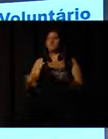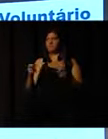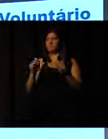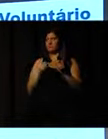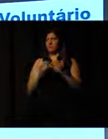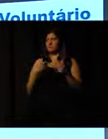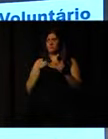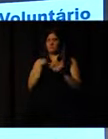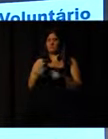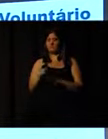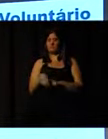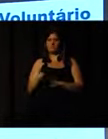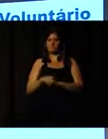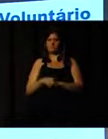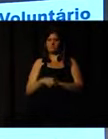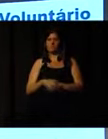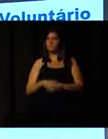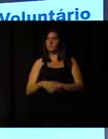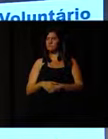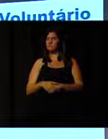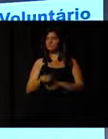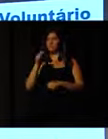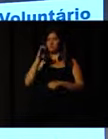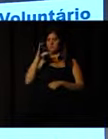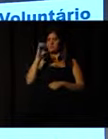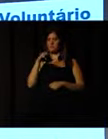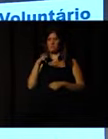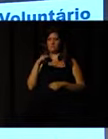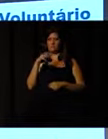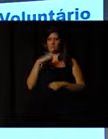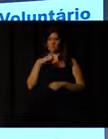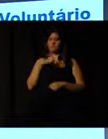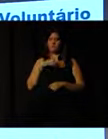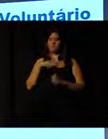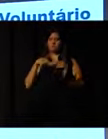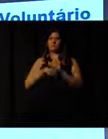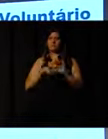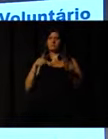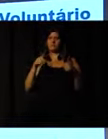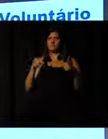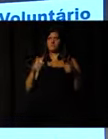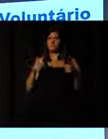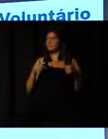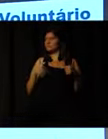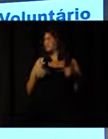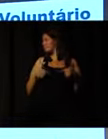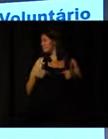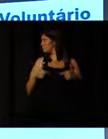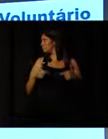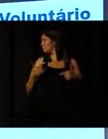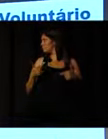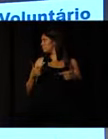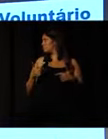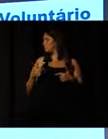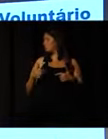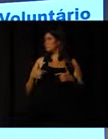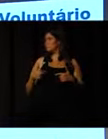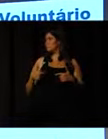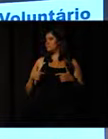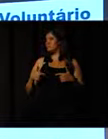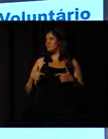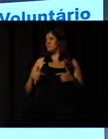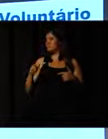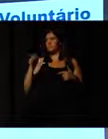that you can give the best quality. This is interesting. YMCA has a service club such as Lions,